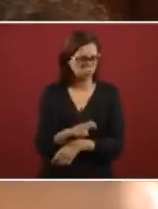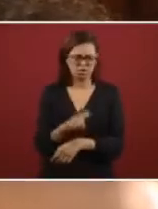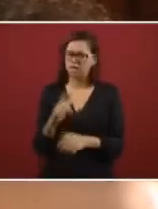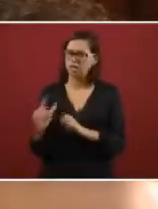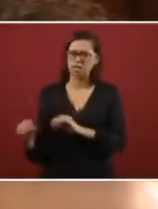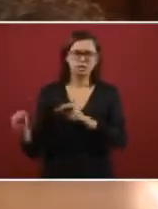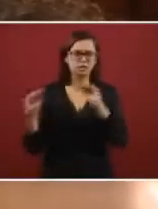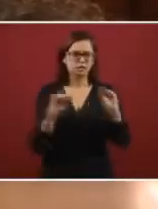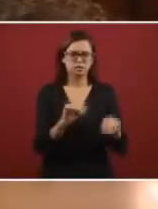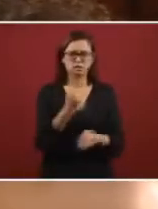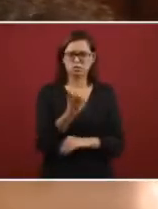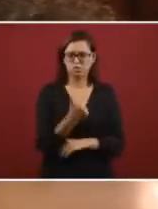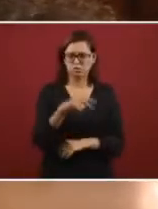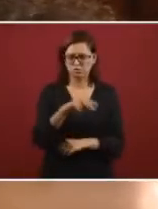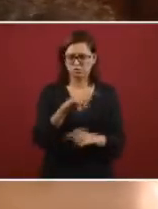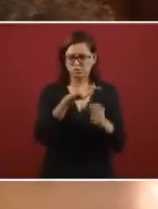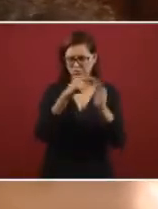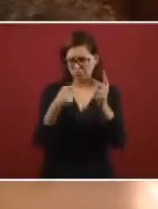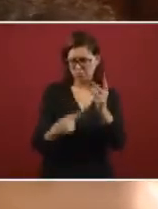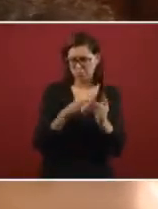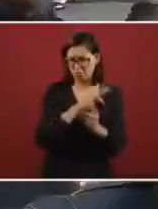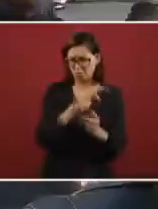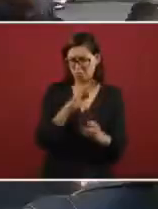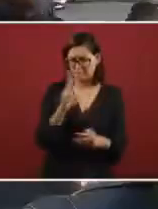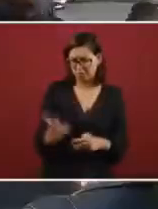refusing to form part of this group.